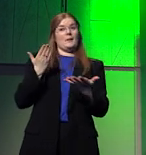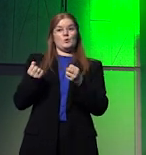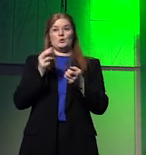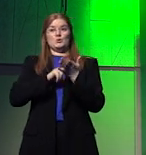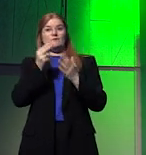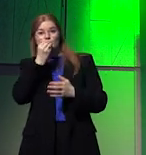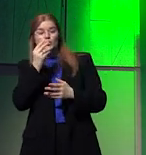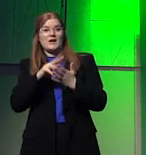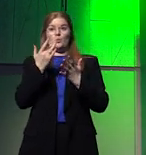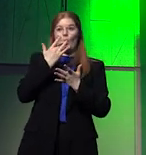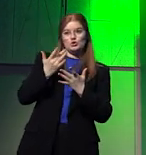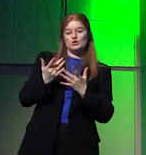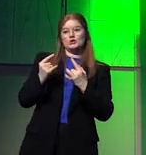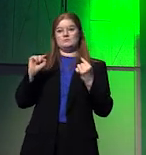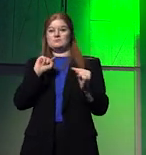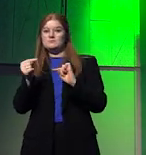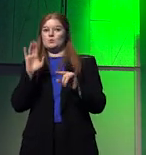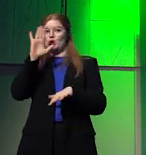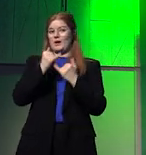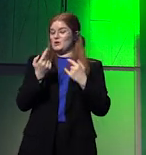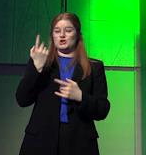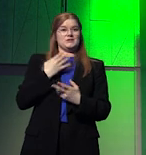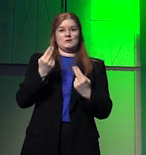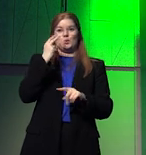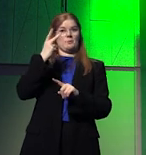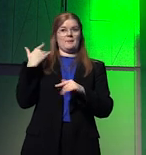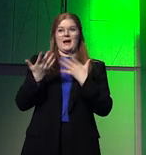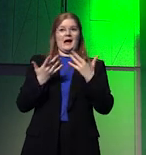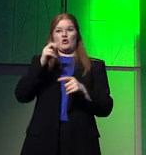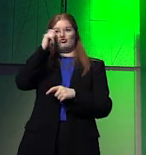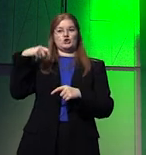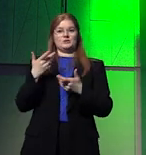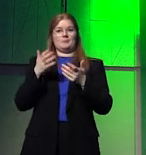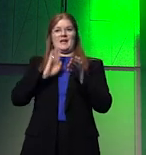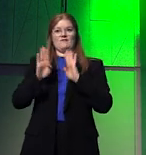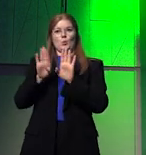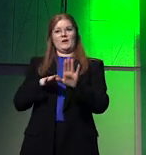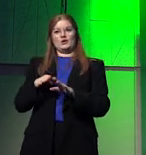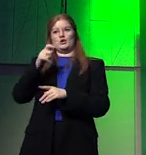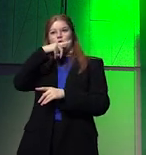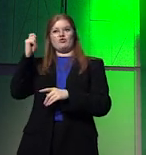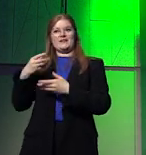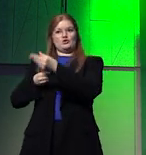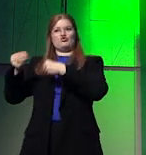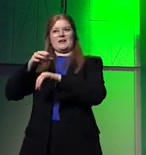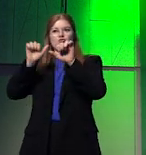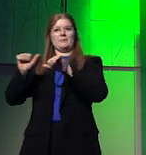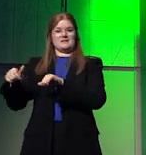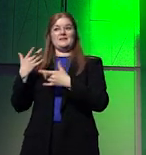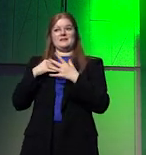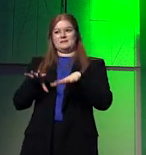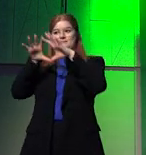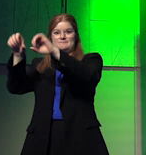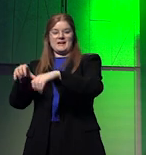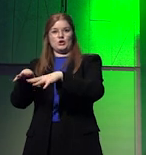water as commodities may look like, we only need to look back at how Russia acted with Ukrainian grain deals. They hijacked